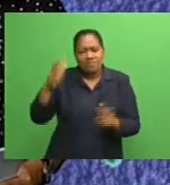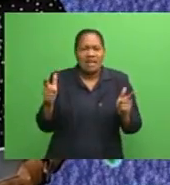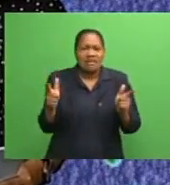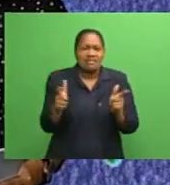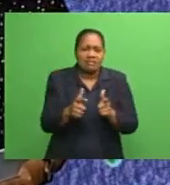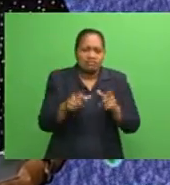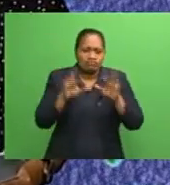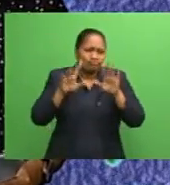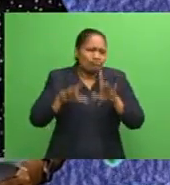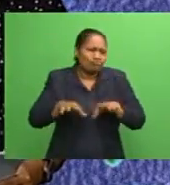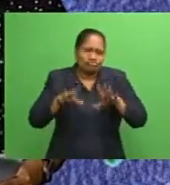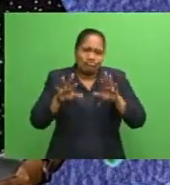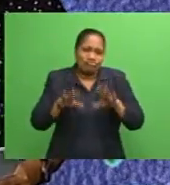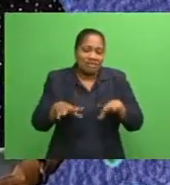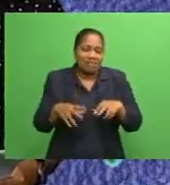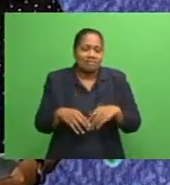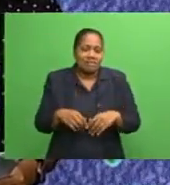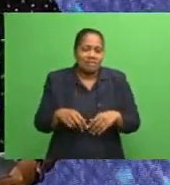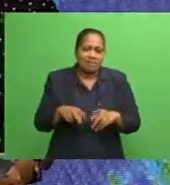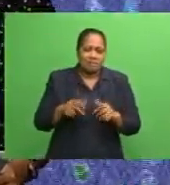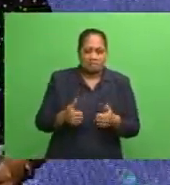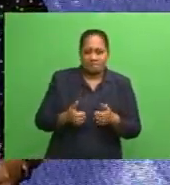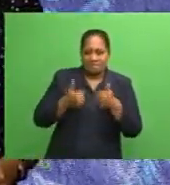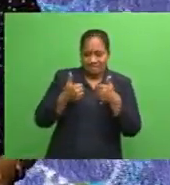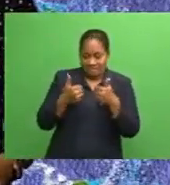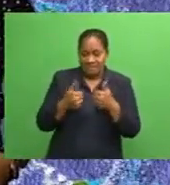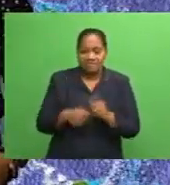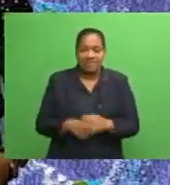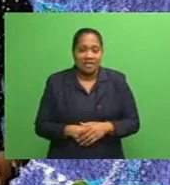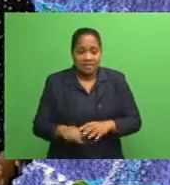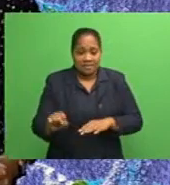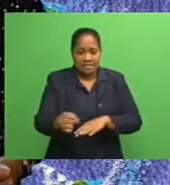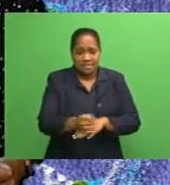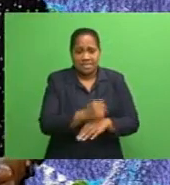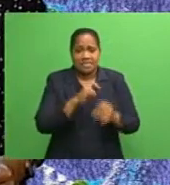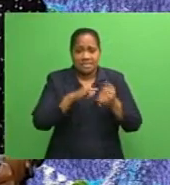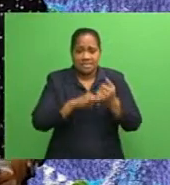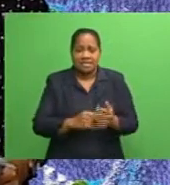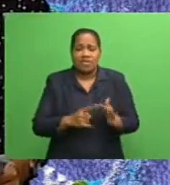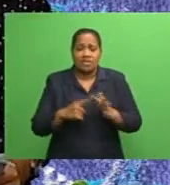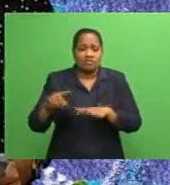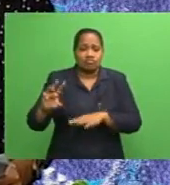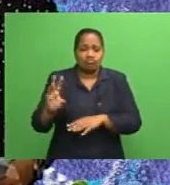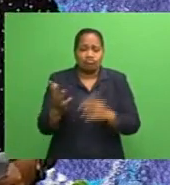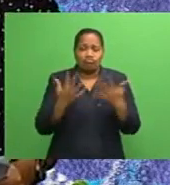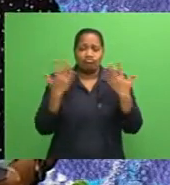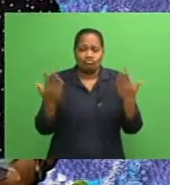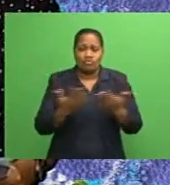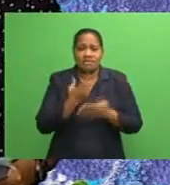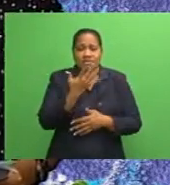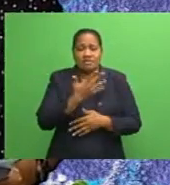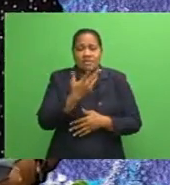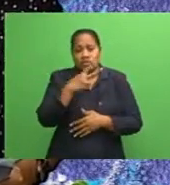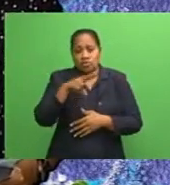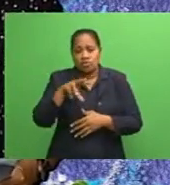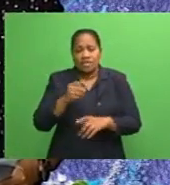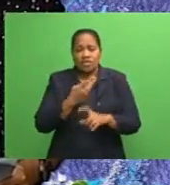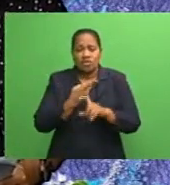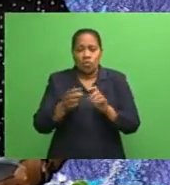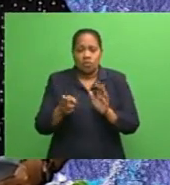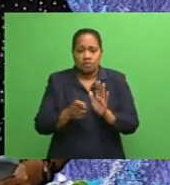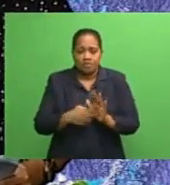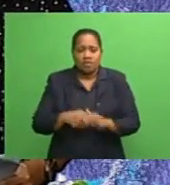topic here looks like a good deal. At sea, southeast winds 15 to 20 knots, moderate to rough seas.